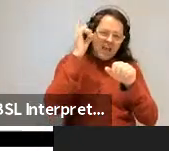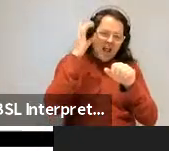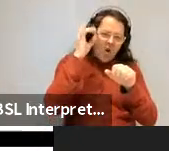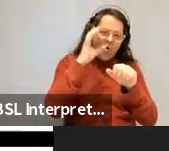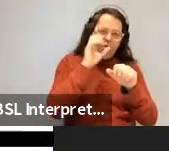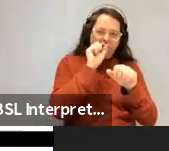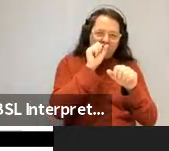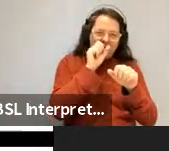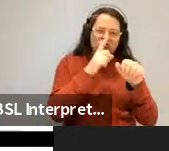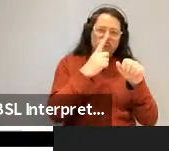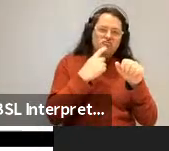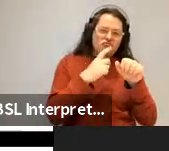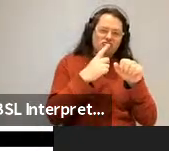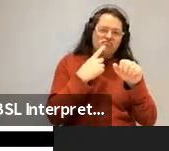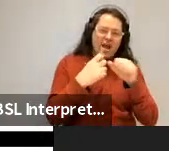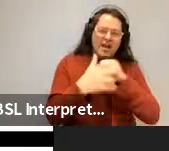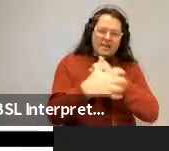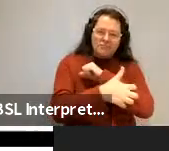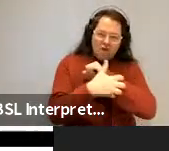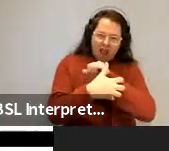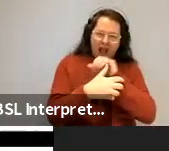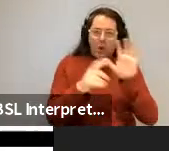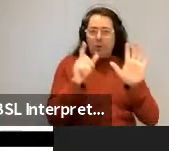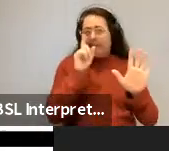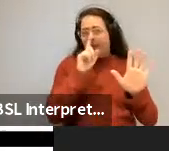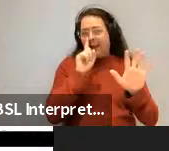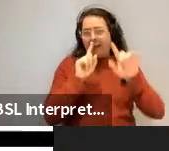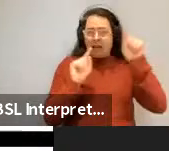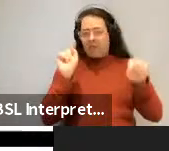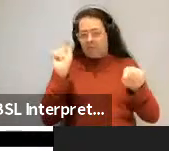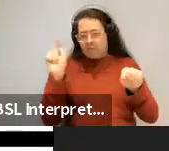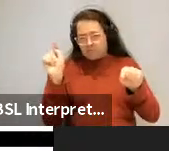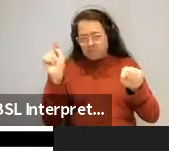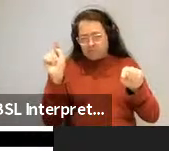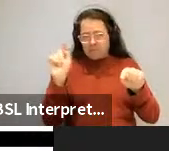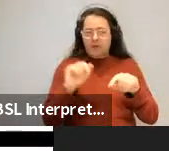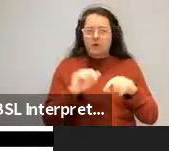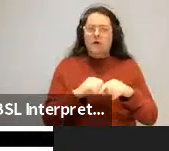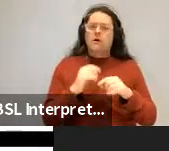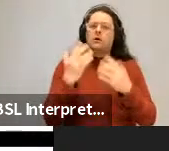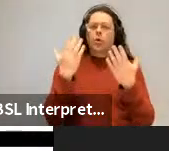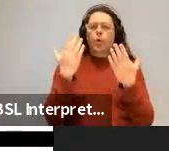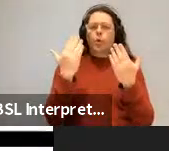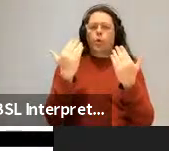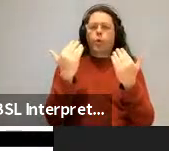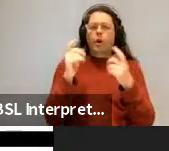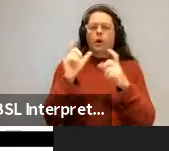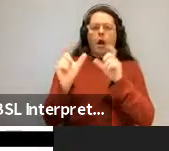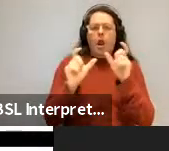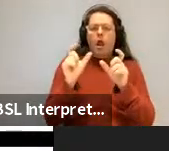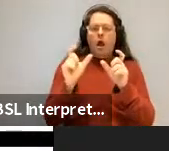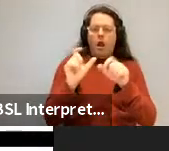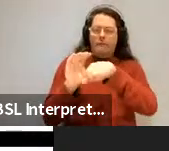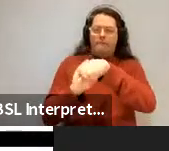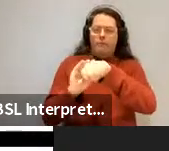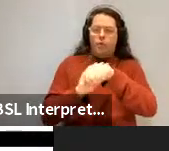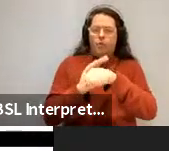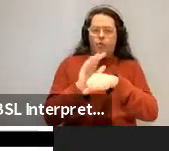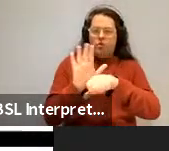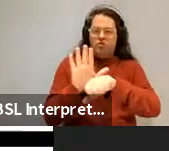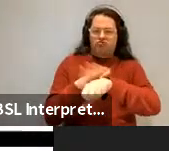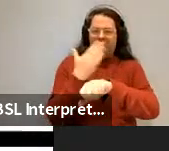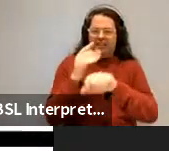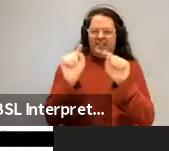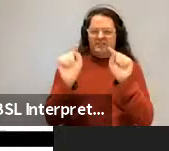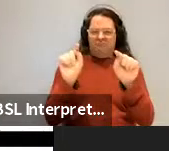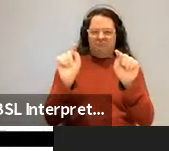yellow, orange, red, brown, and pink, whereas in the cool part of the space, there's just blue and green. It's a big part of the space, and